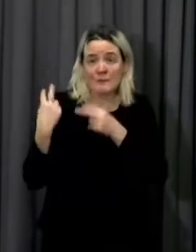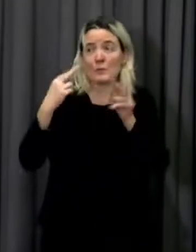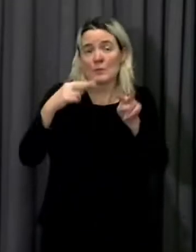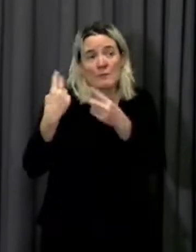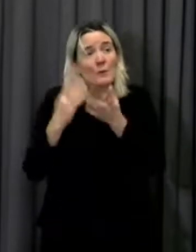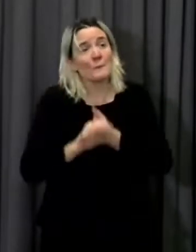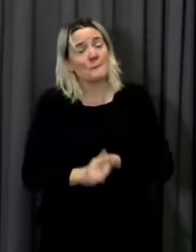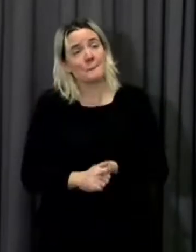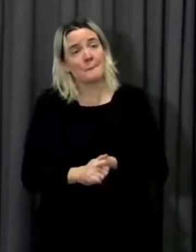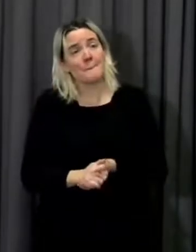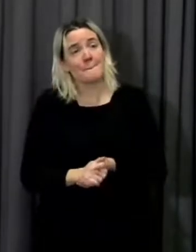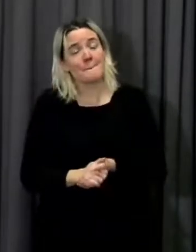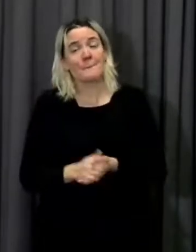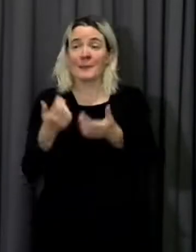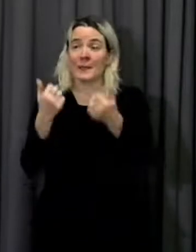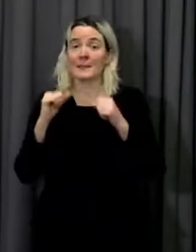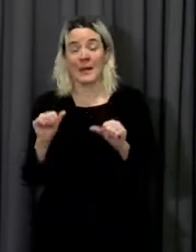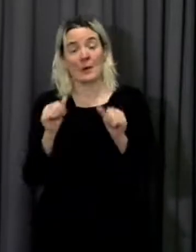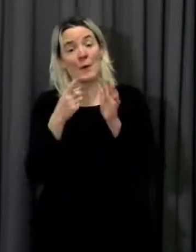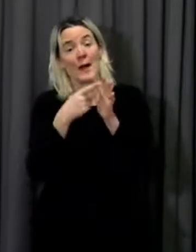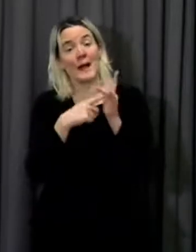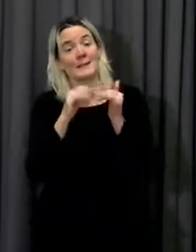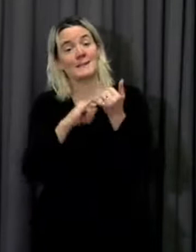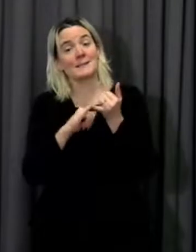can I move now to Ellis Roberts now with you on